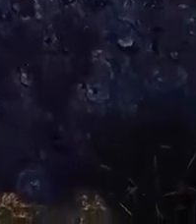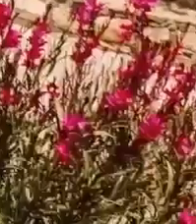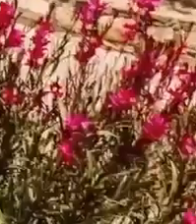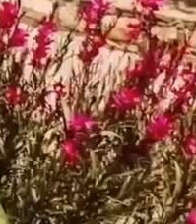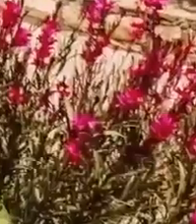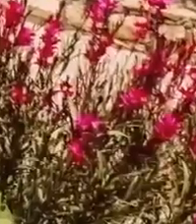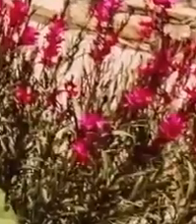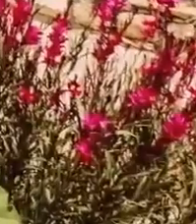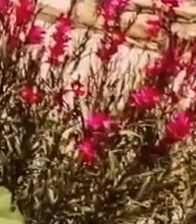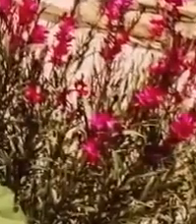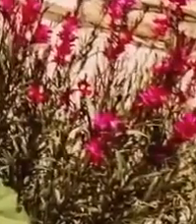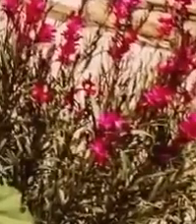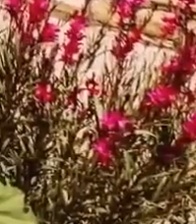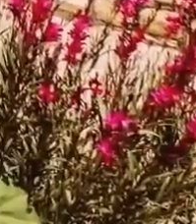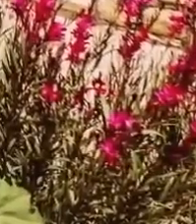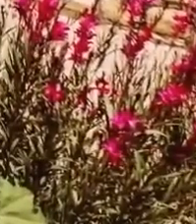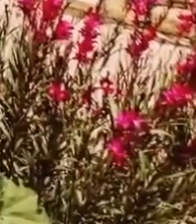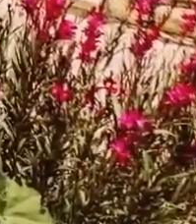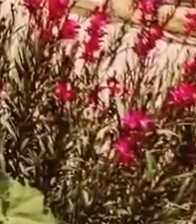men